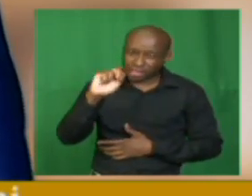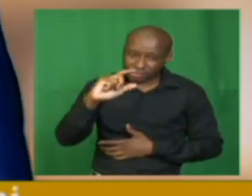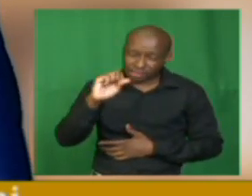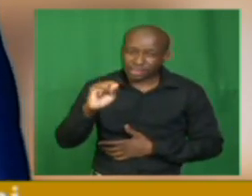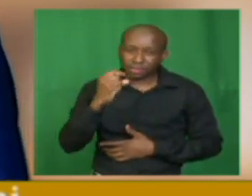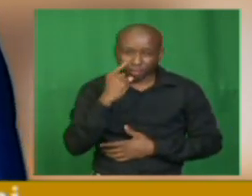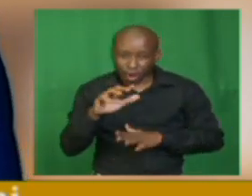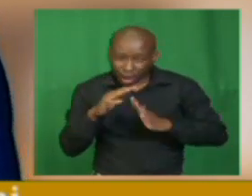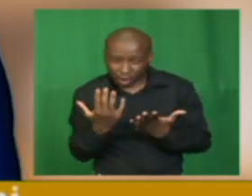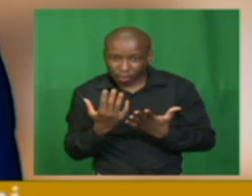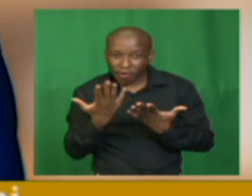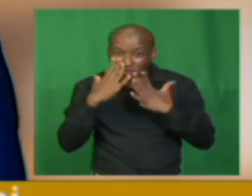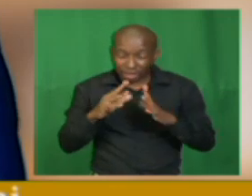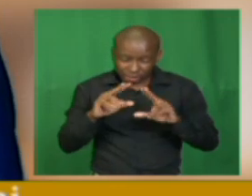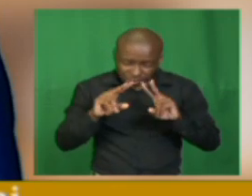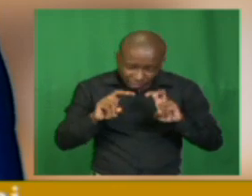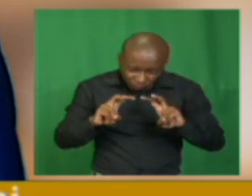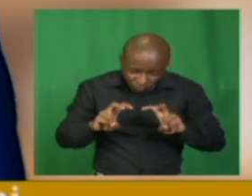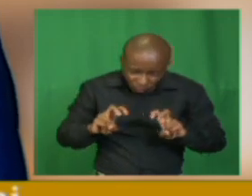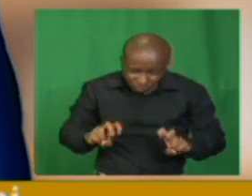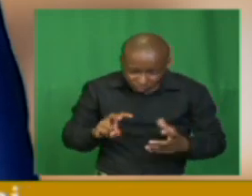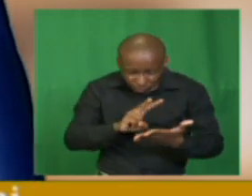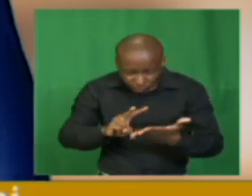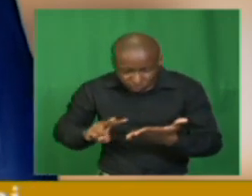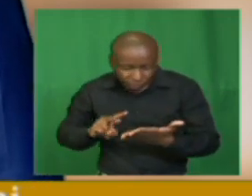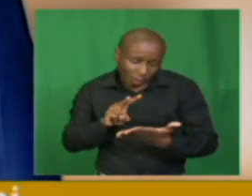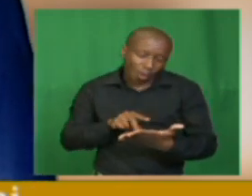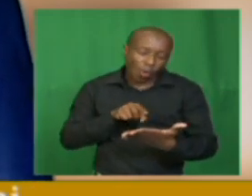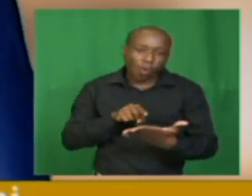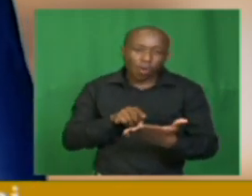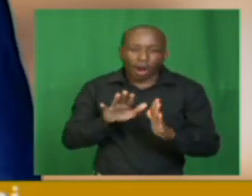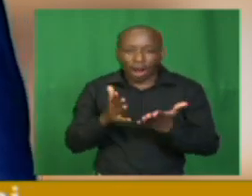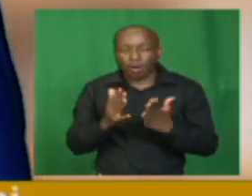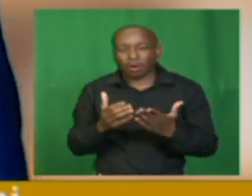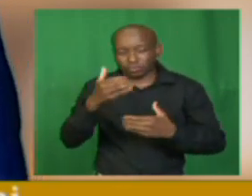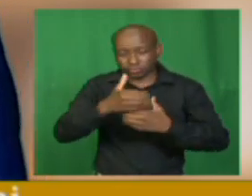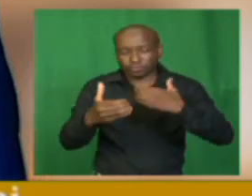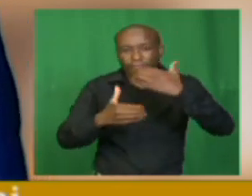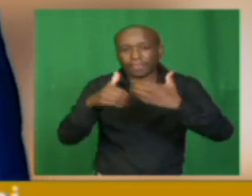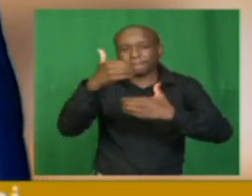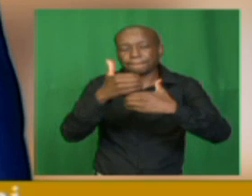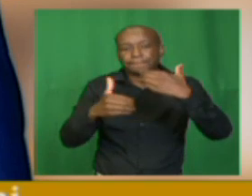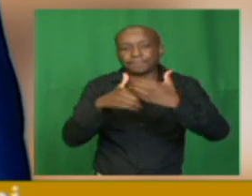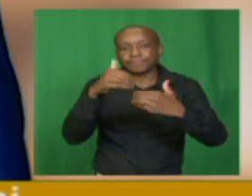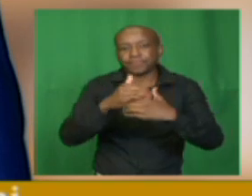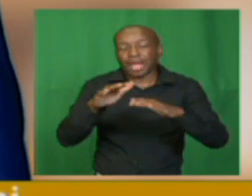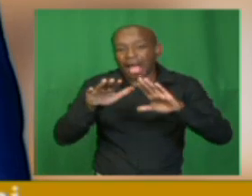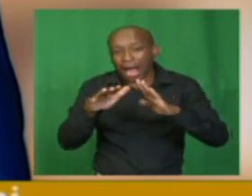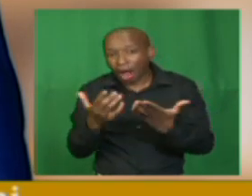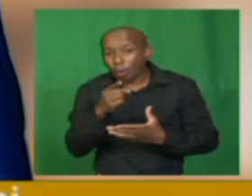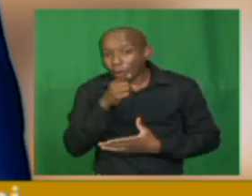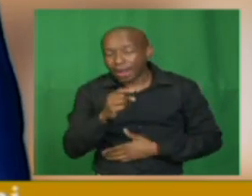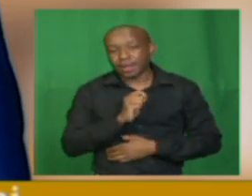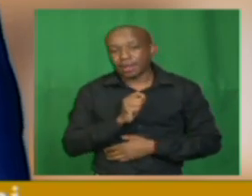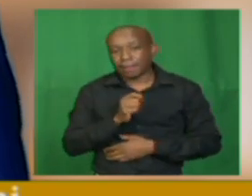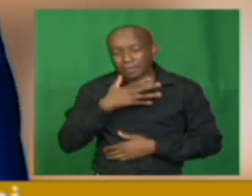elements and also we went on to touch on the structure on how you should structure